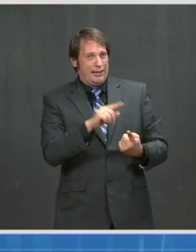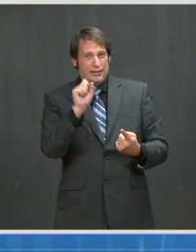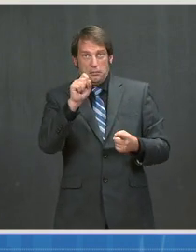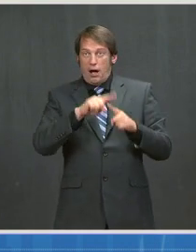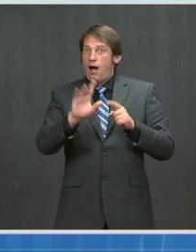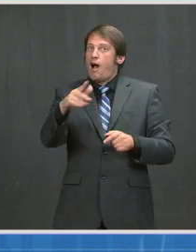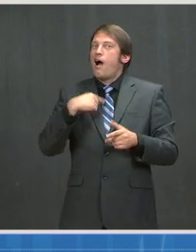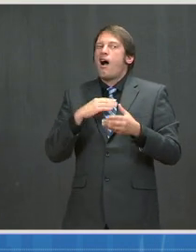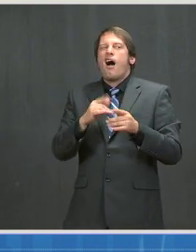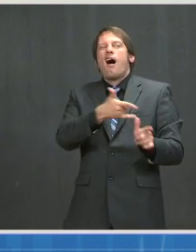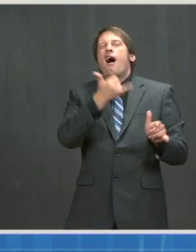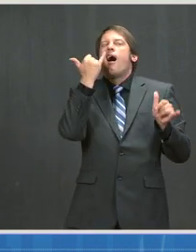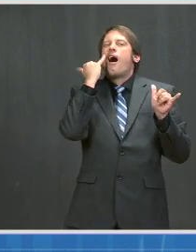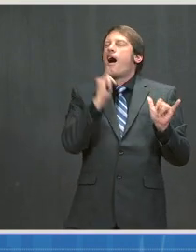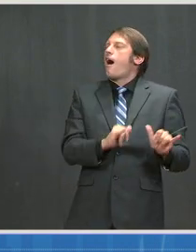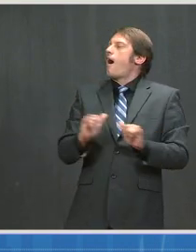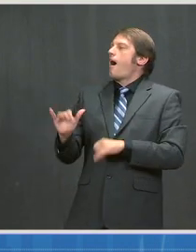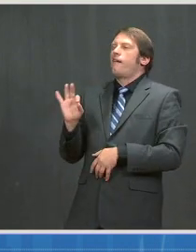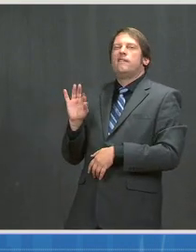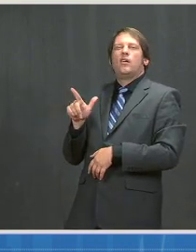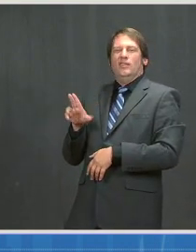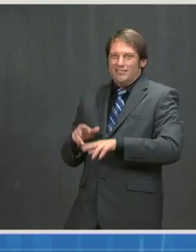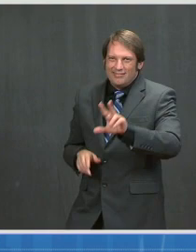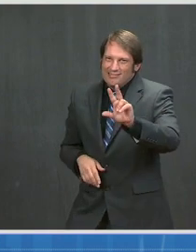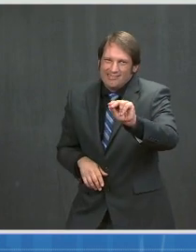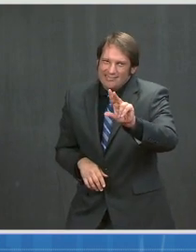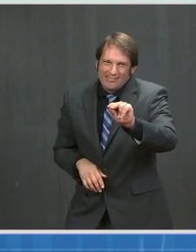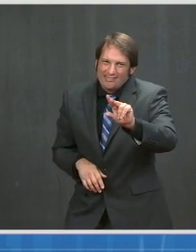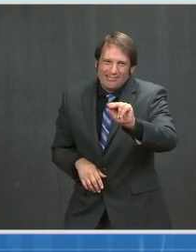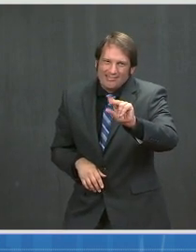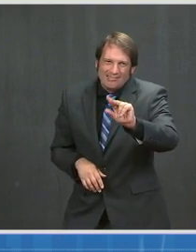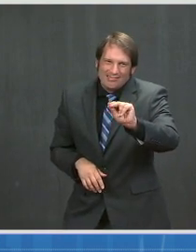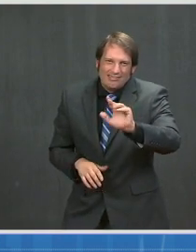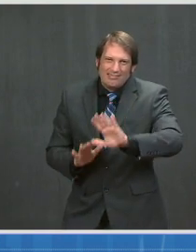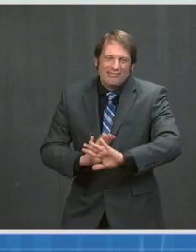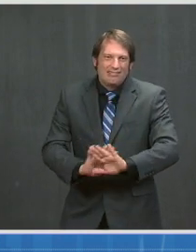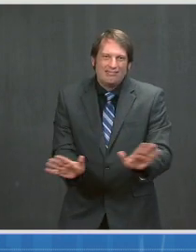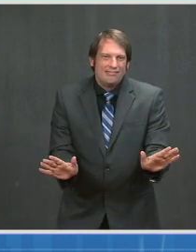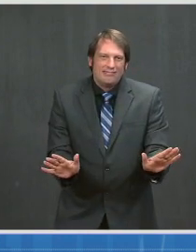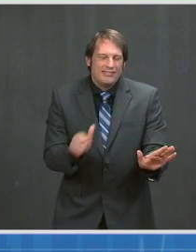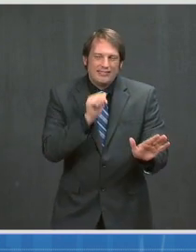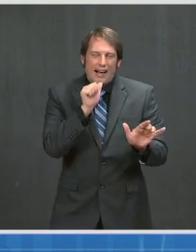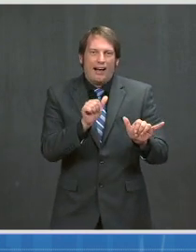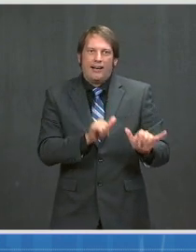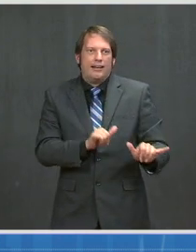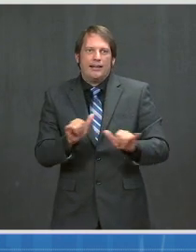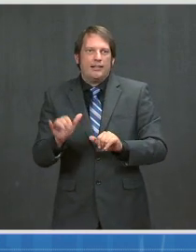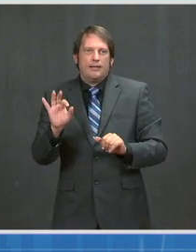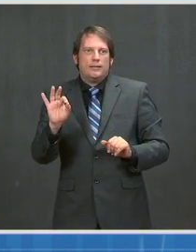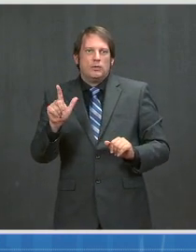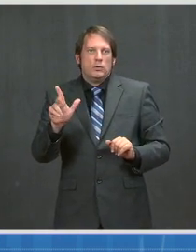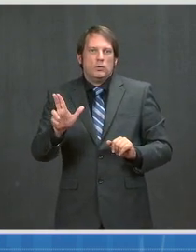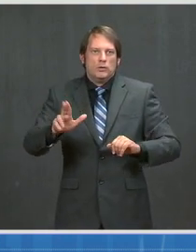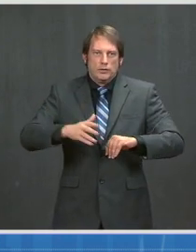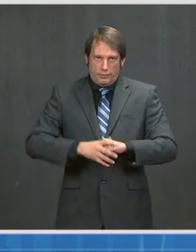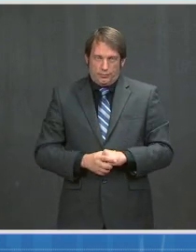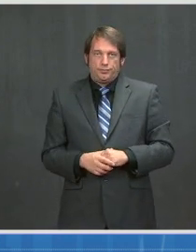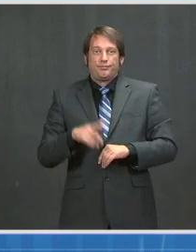vigilant with regard to these — with regard to these variants. We have not seen seasonal trends with